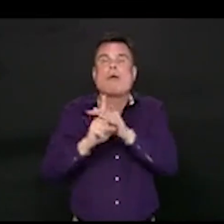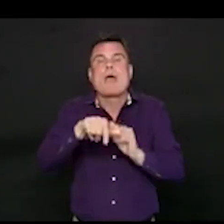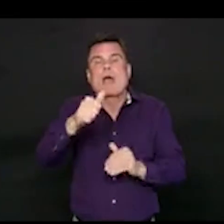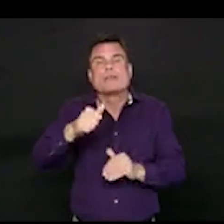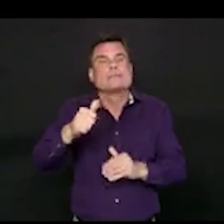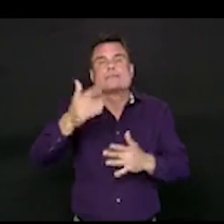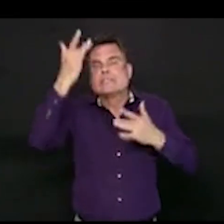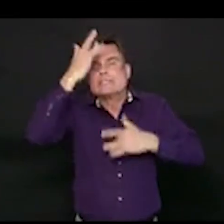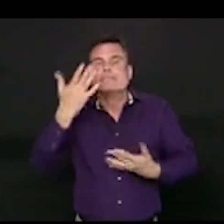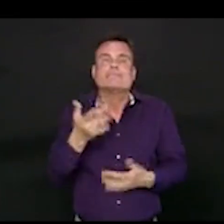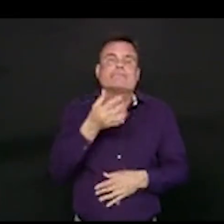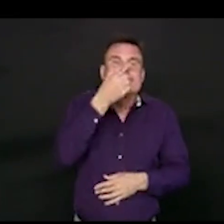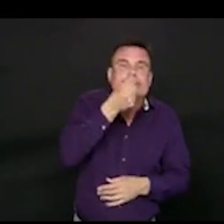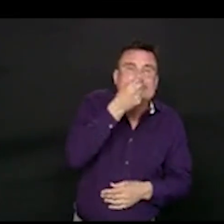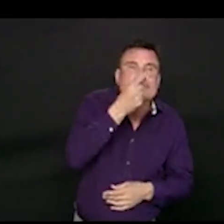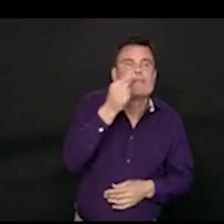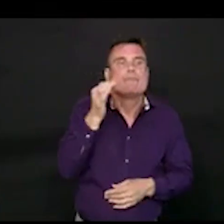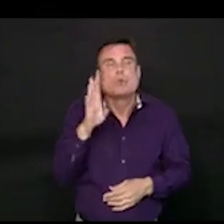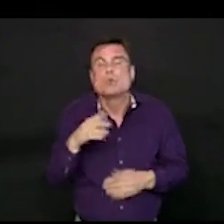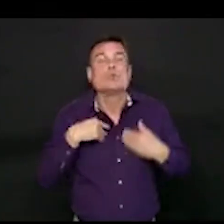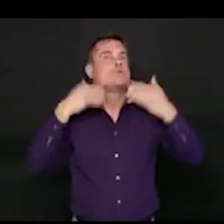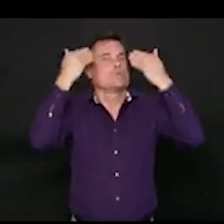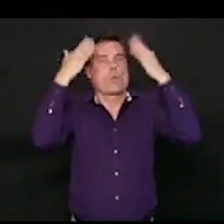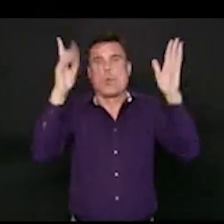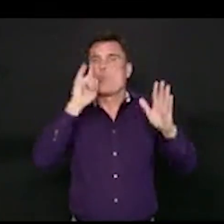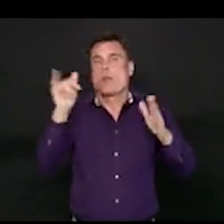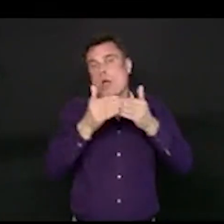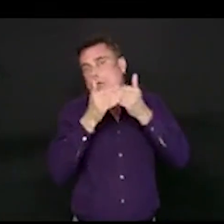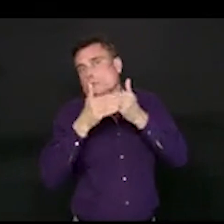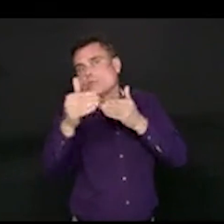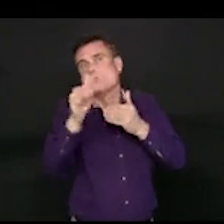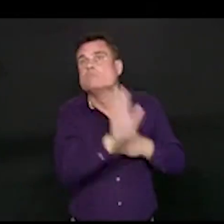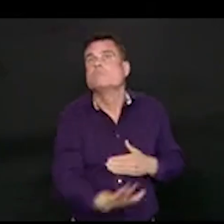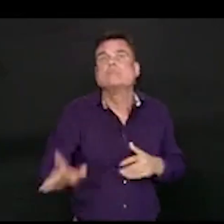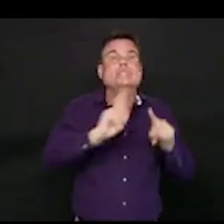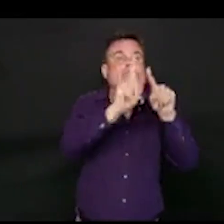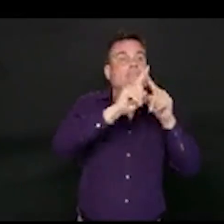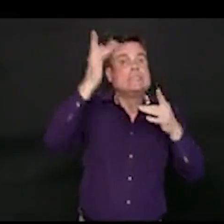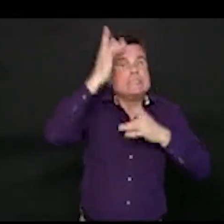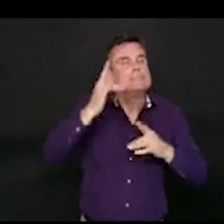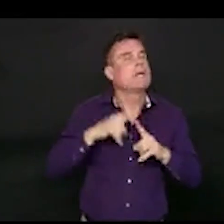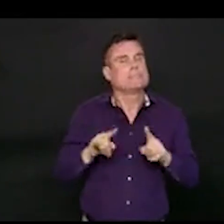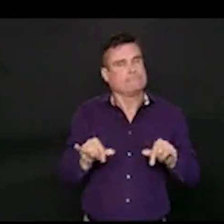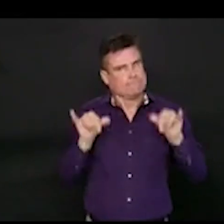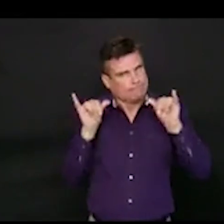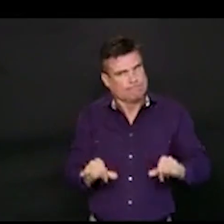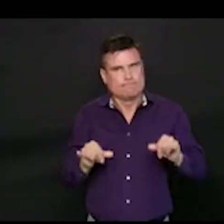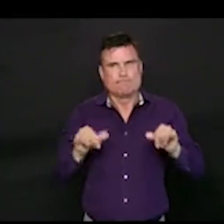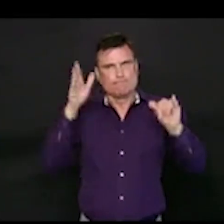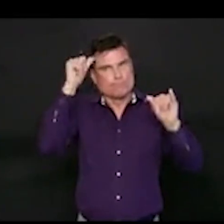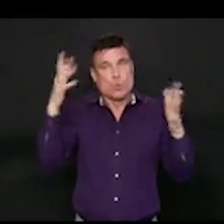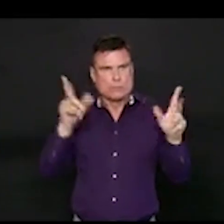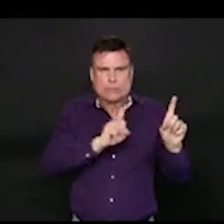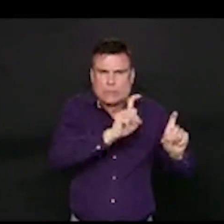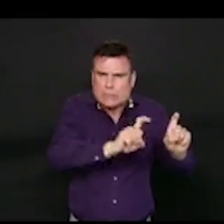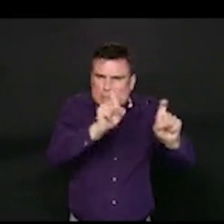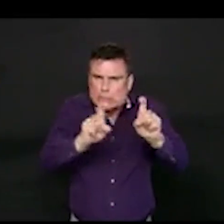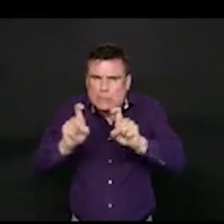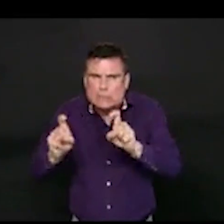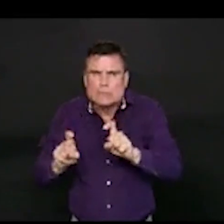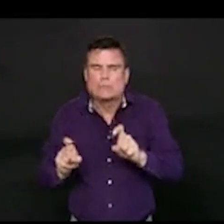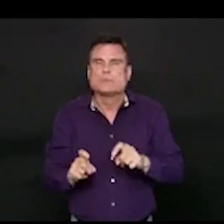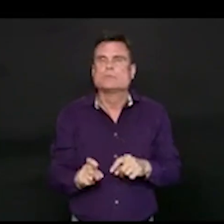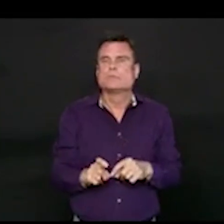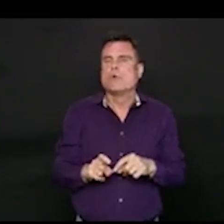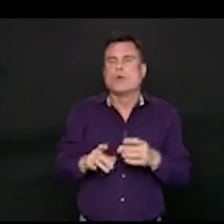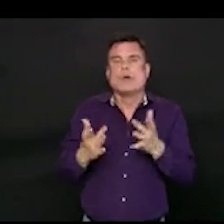have the vigilance in the public health system, the testing that we need, the contact tracing, and we'll be monitoring things very carefully. But